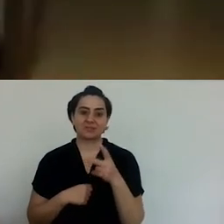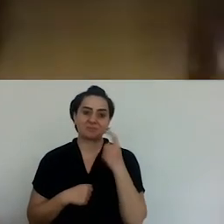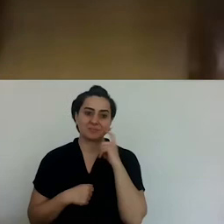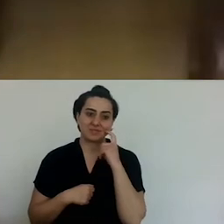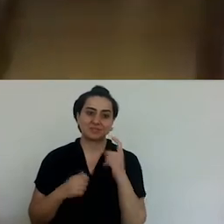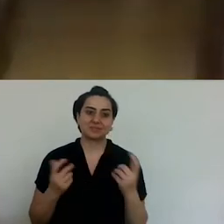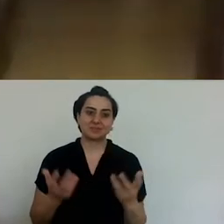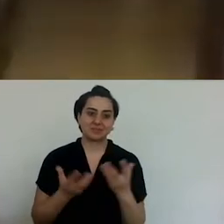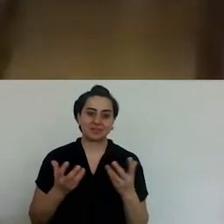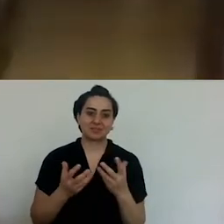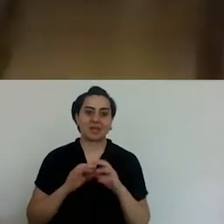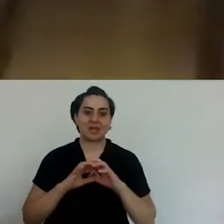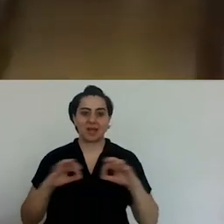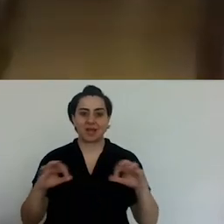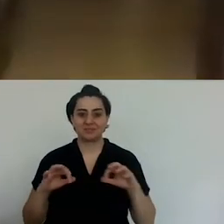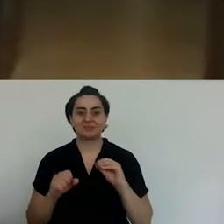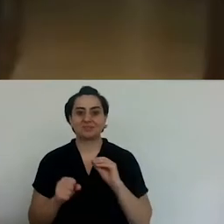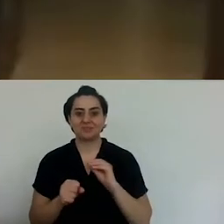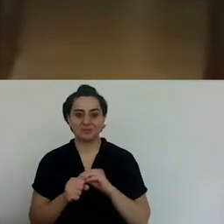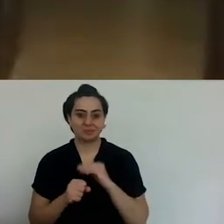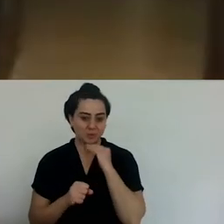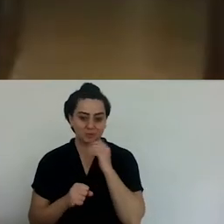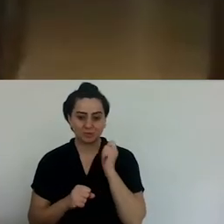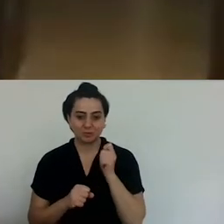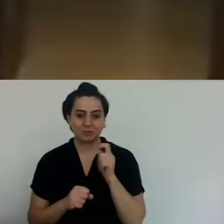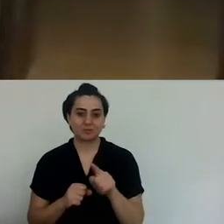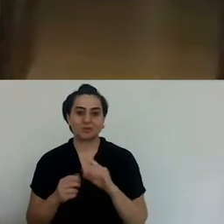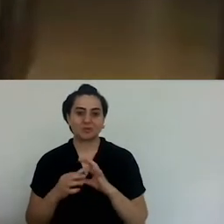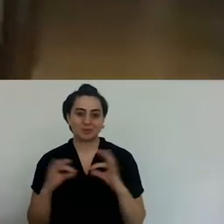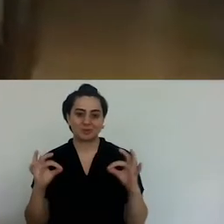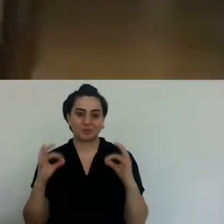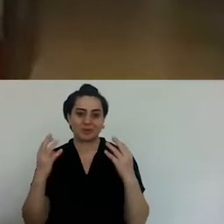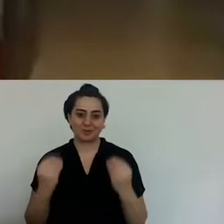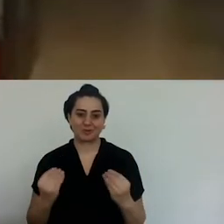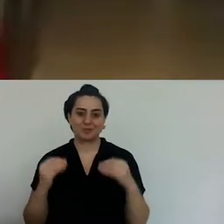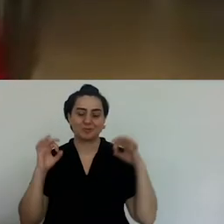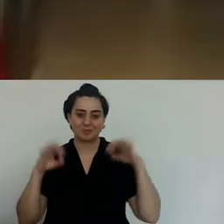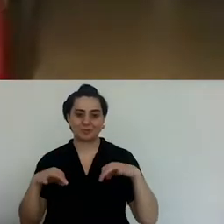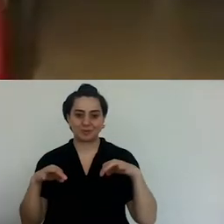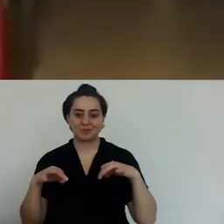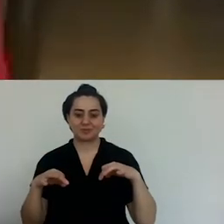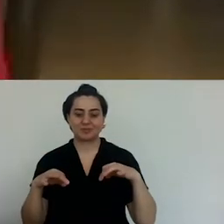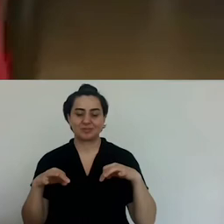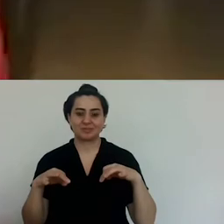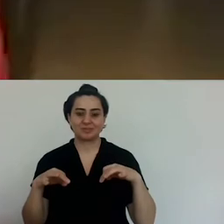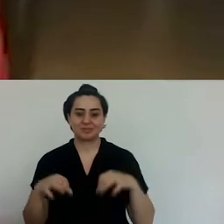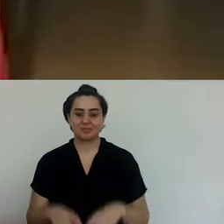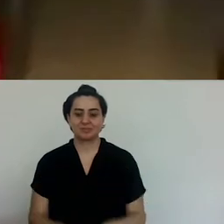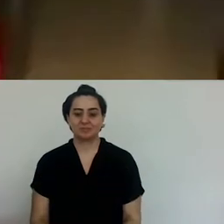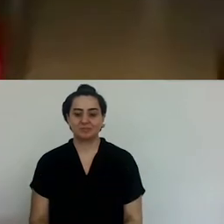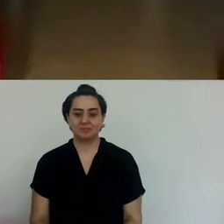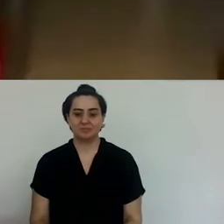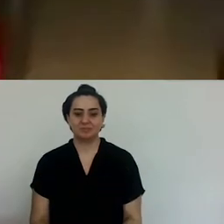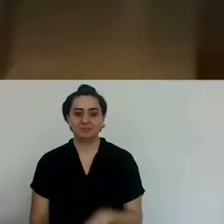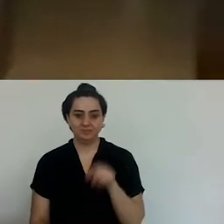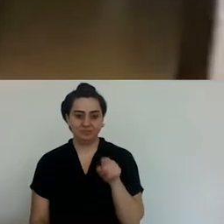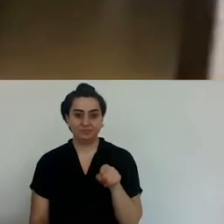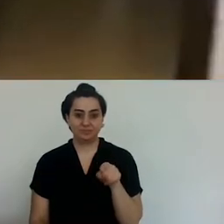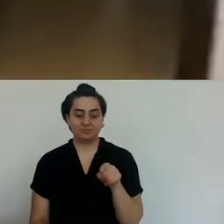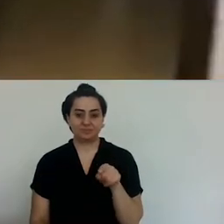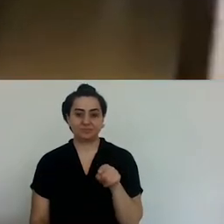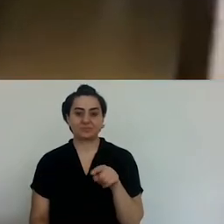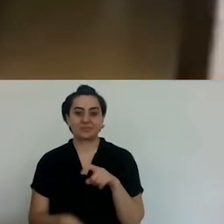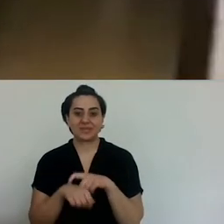In fact, it's hard to distinguish potato salad from fish, separated from fish